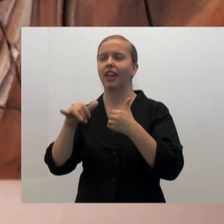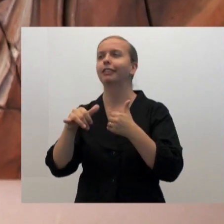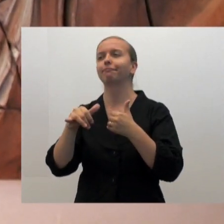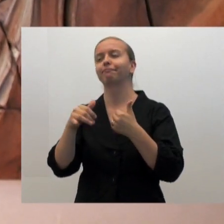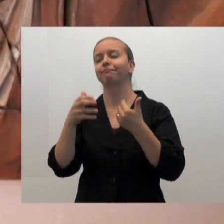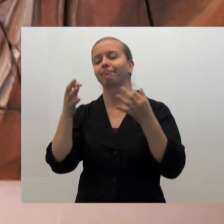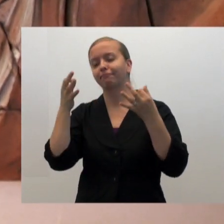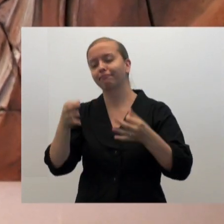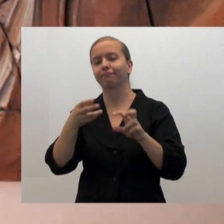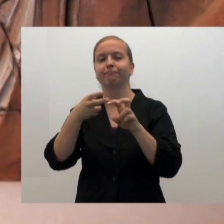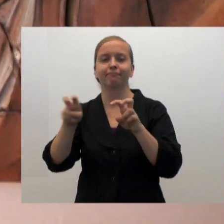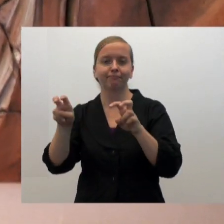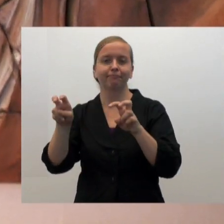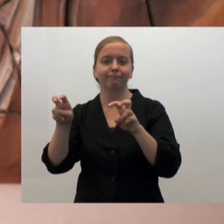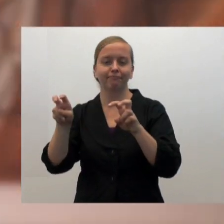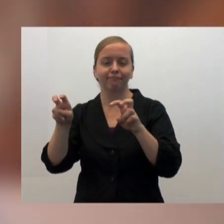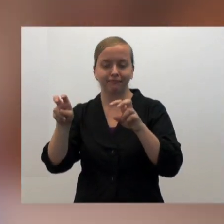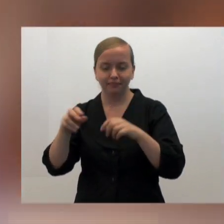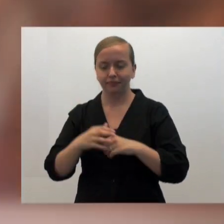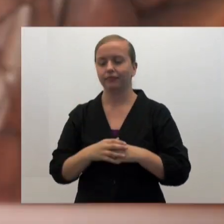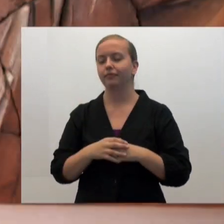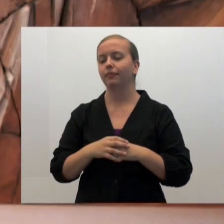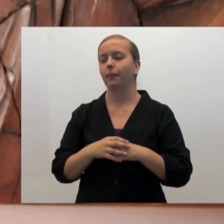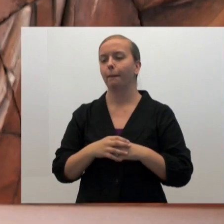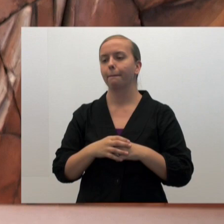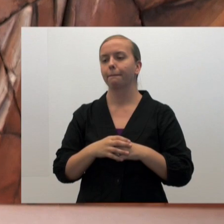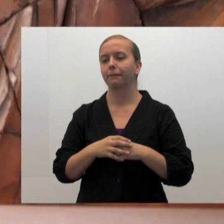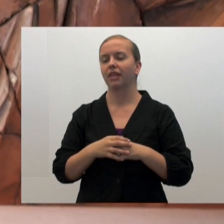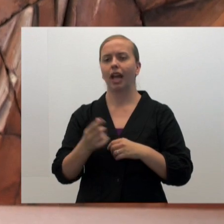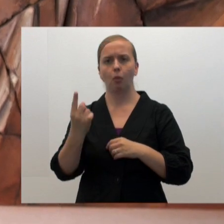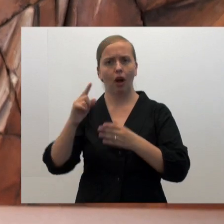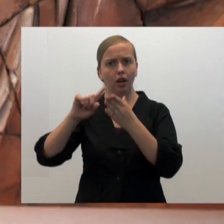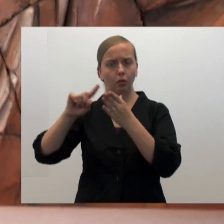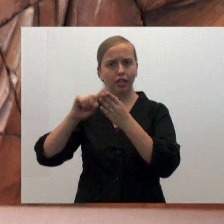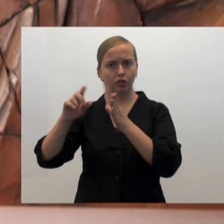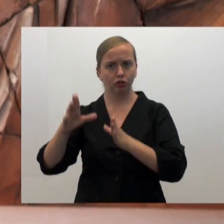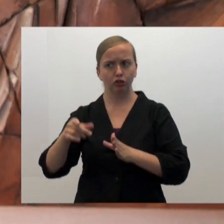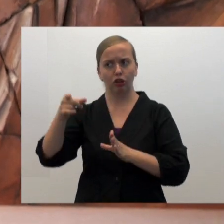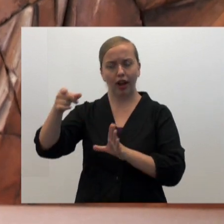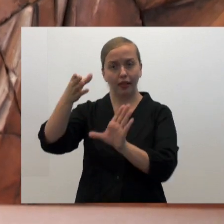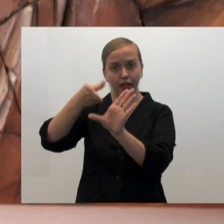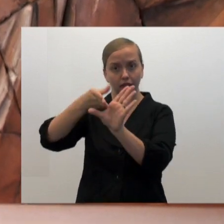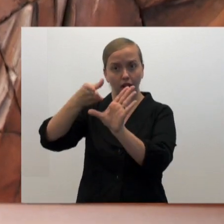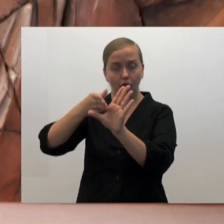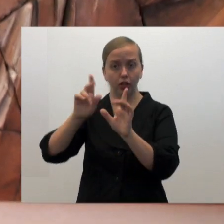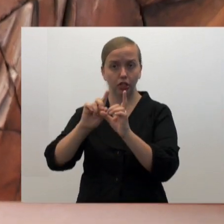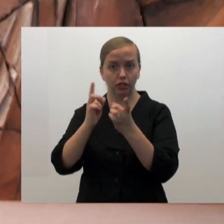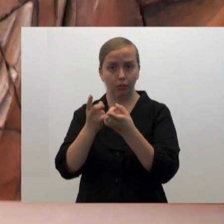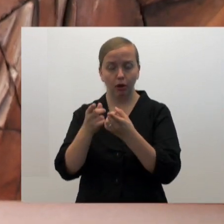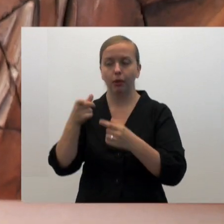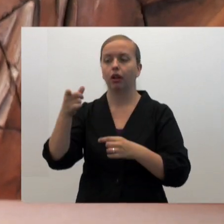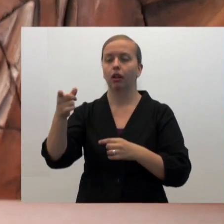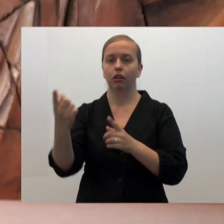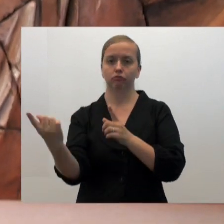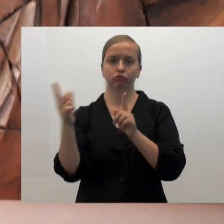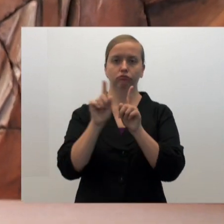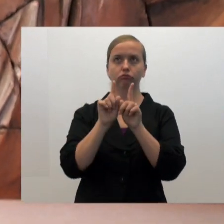it wasn't too long after that that I made a change. The researchers I was working with at the psychology department